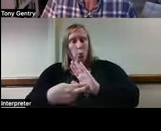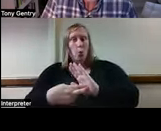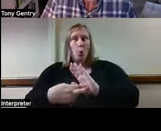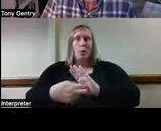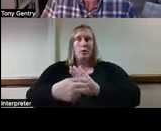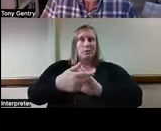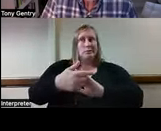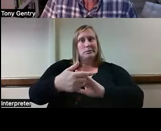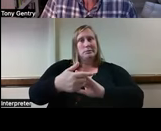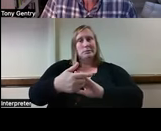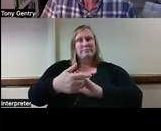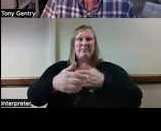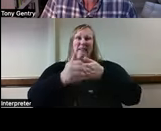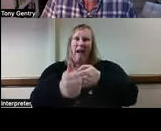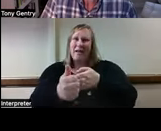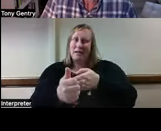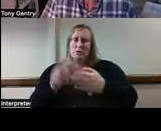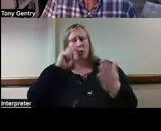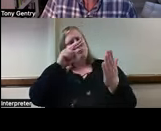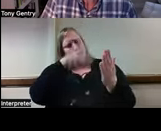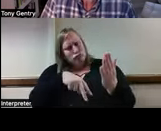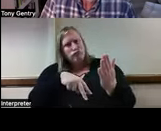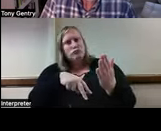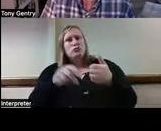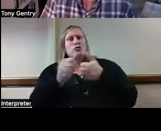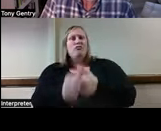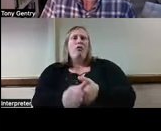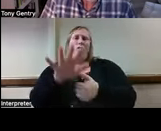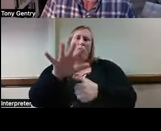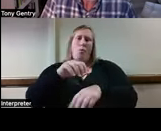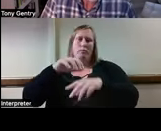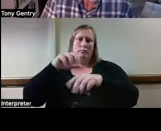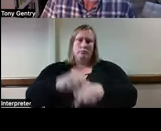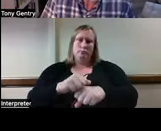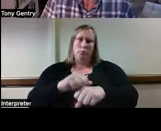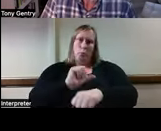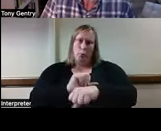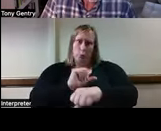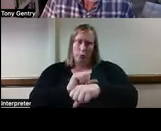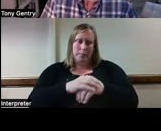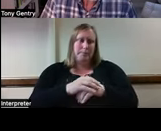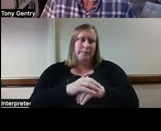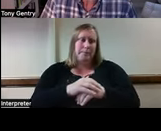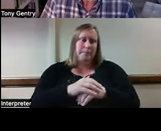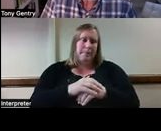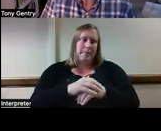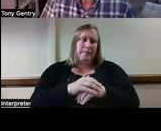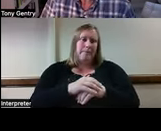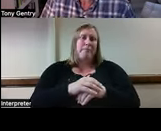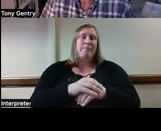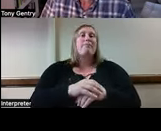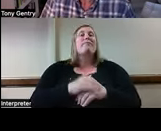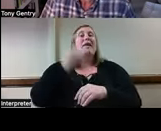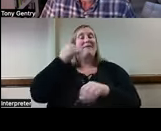counseling practice. And that's true for each of us in our different clinical professions. Ethical violations